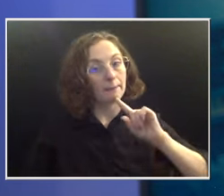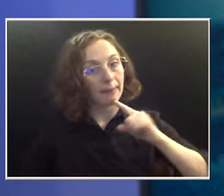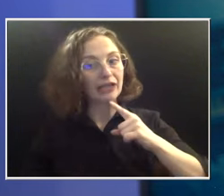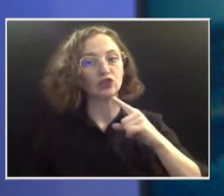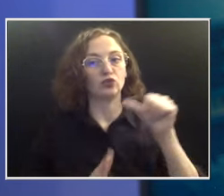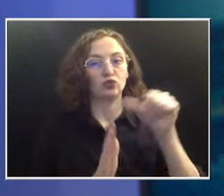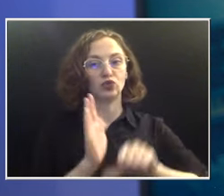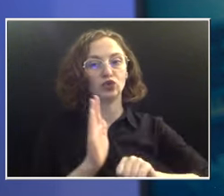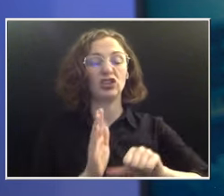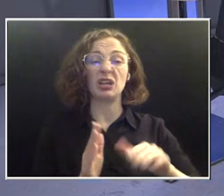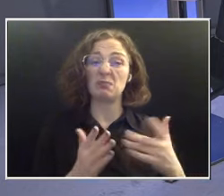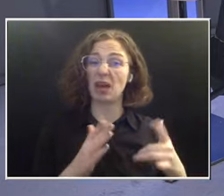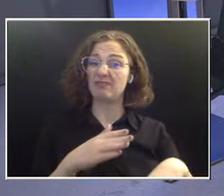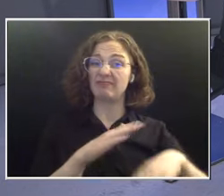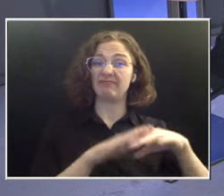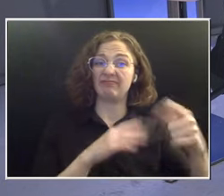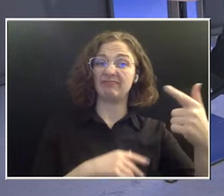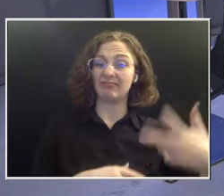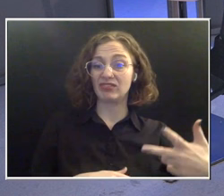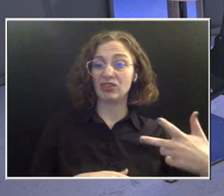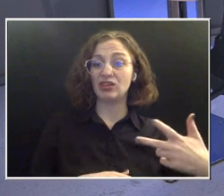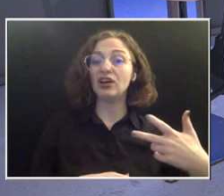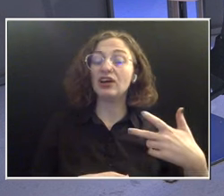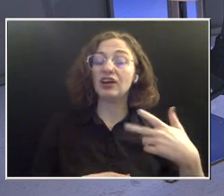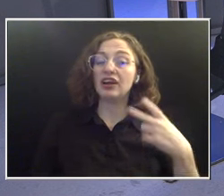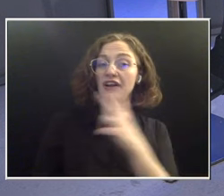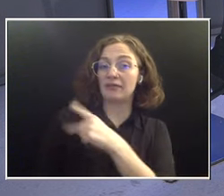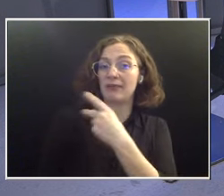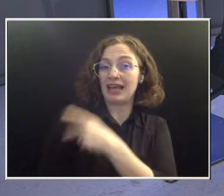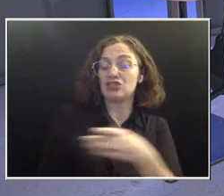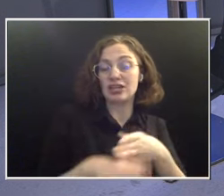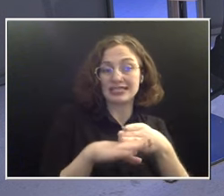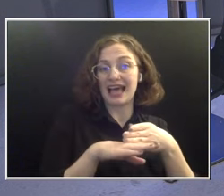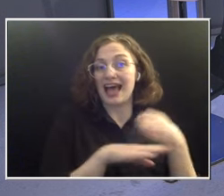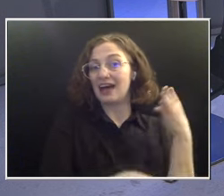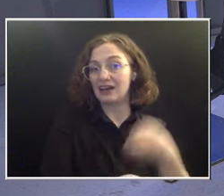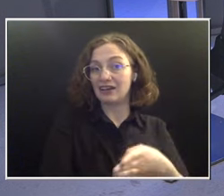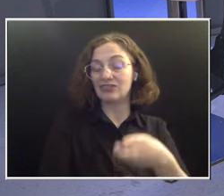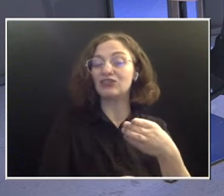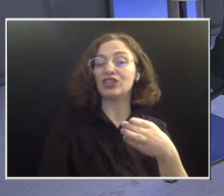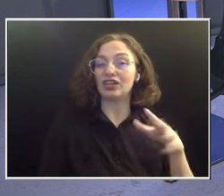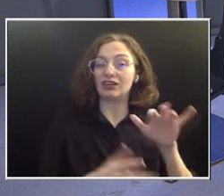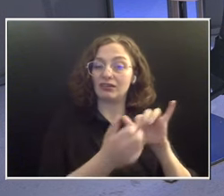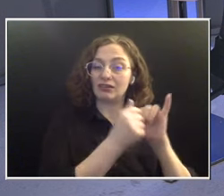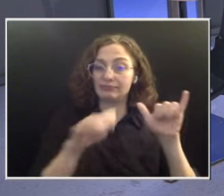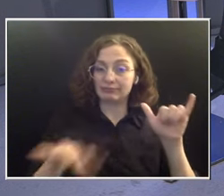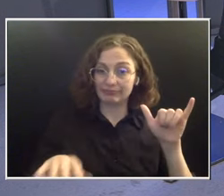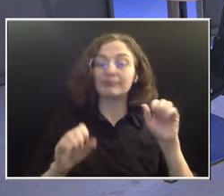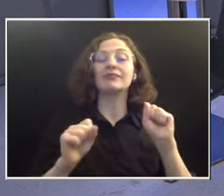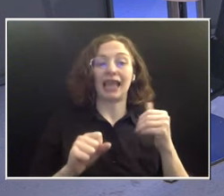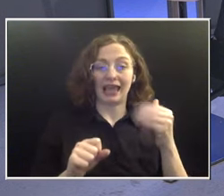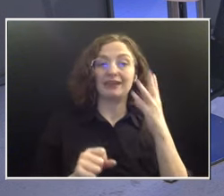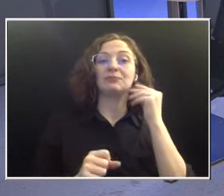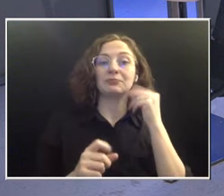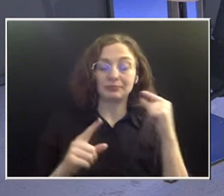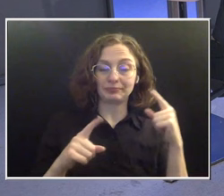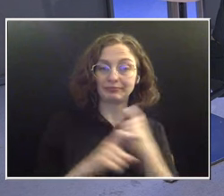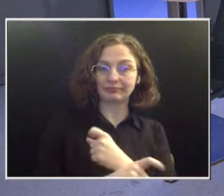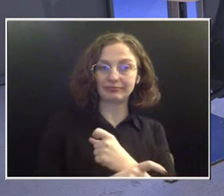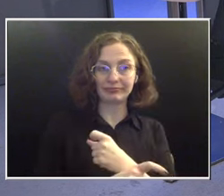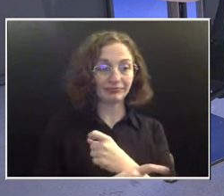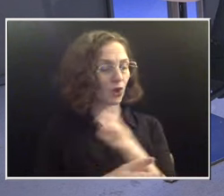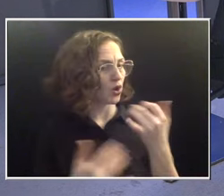significant complications. And where does Brooke stand today, health-wise and future treatment? She is cancer-free. No.